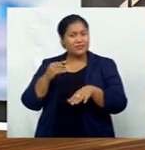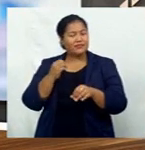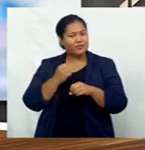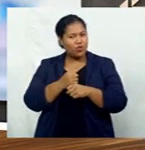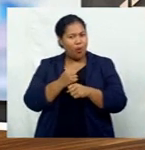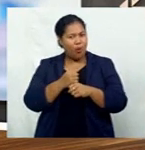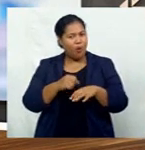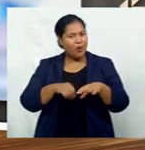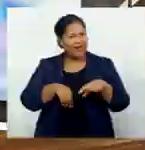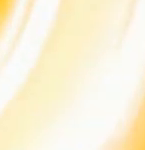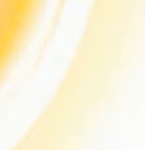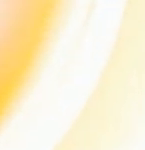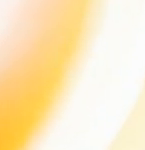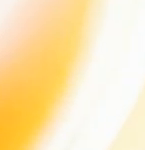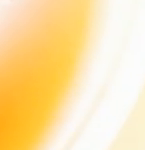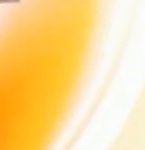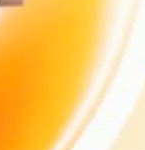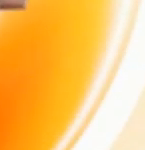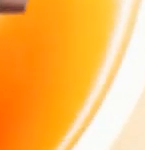to endure a tough night.